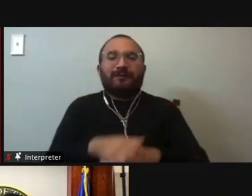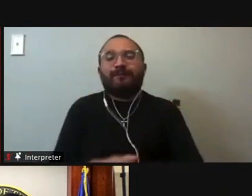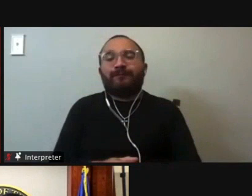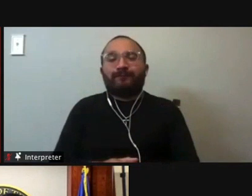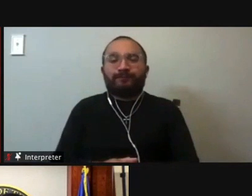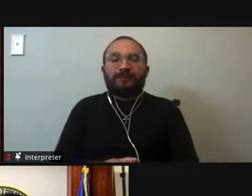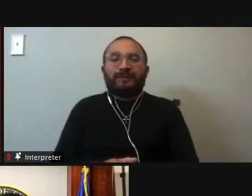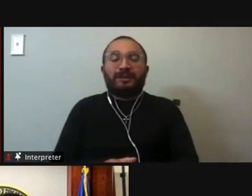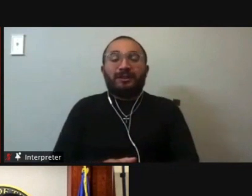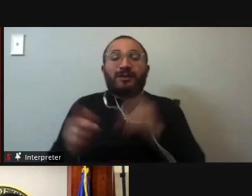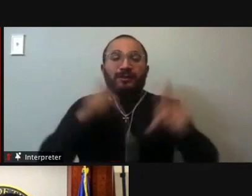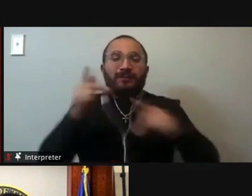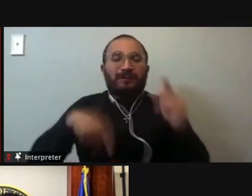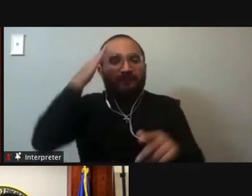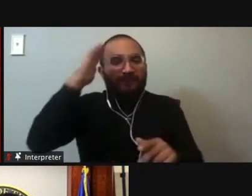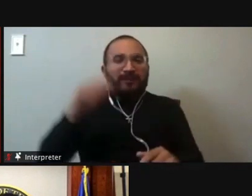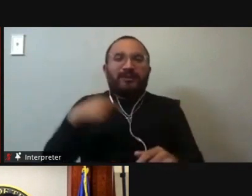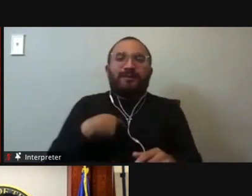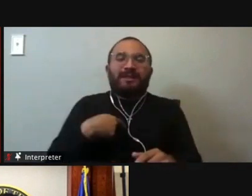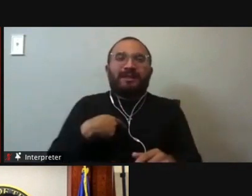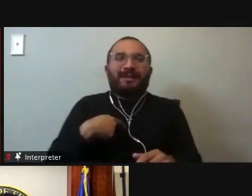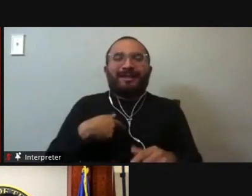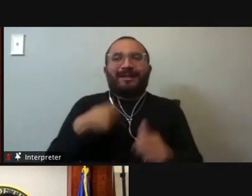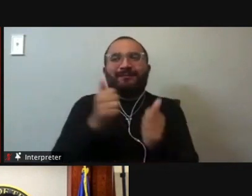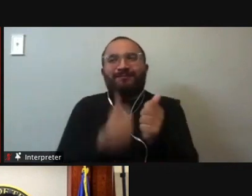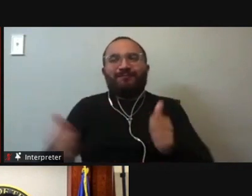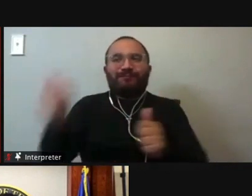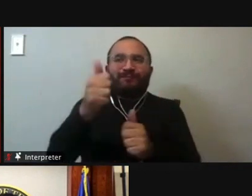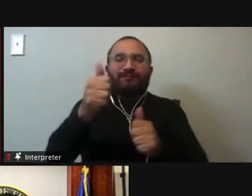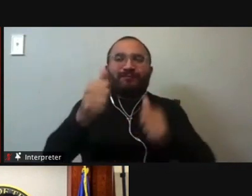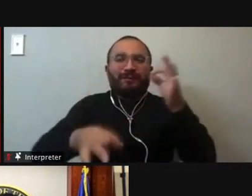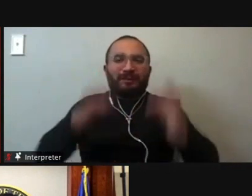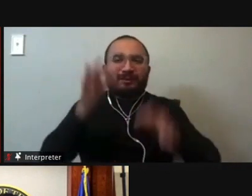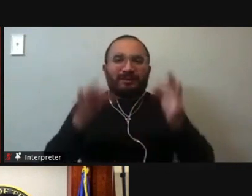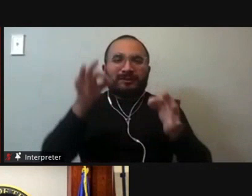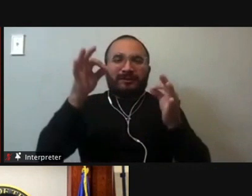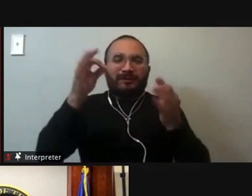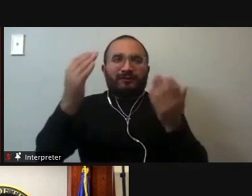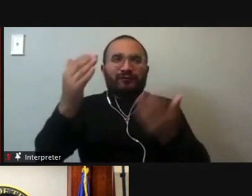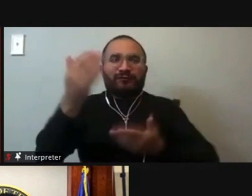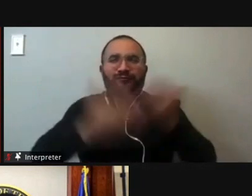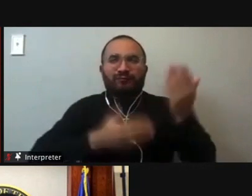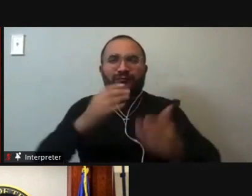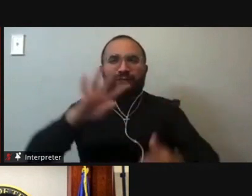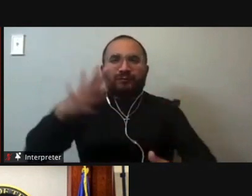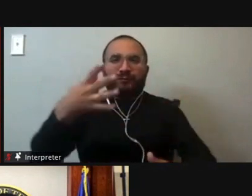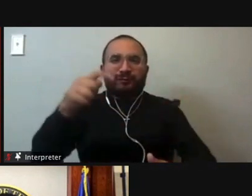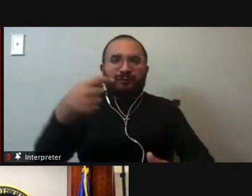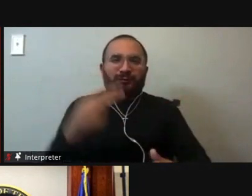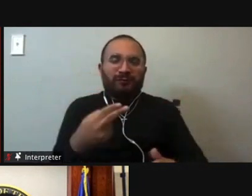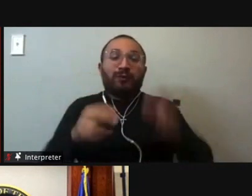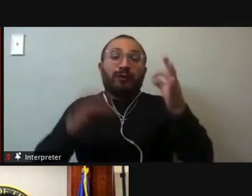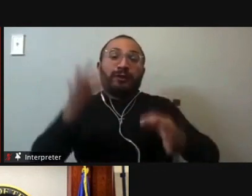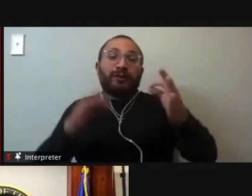you who don't know me, I am the senior associate justice that currently serves you on the Texas fourth court of appeals that sits